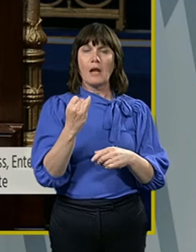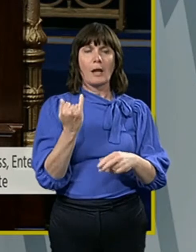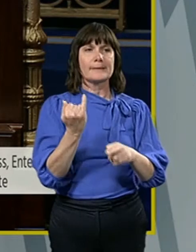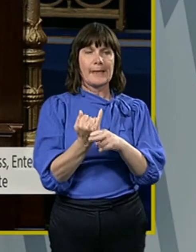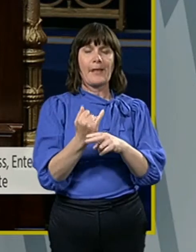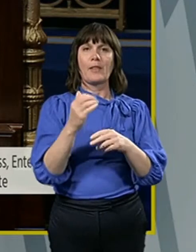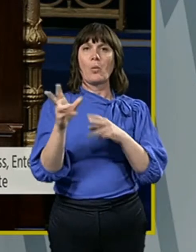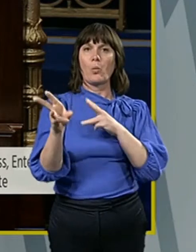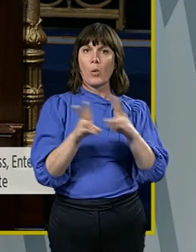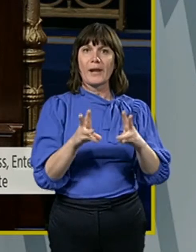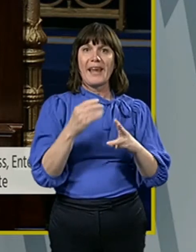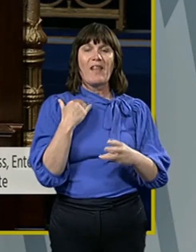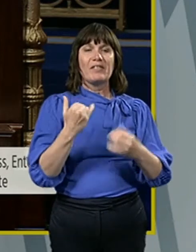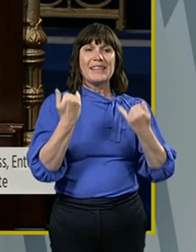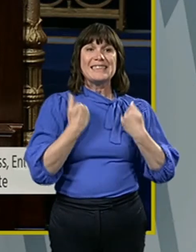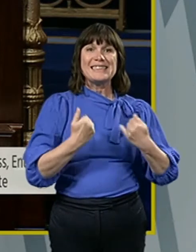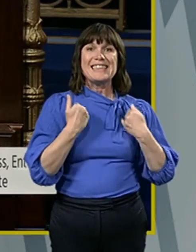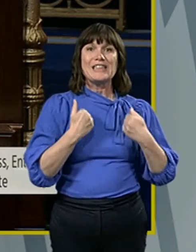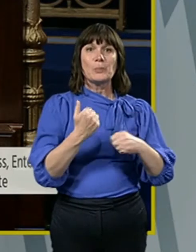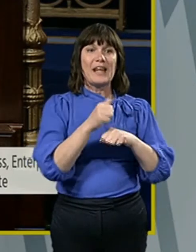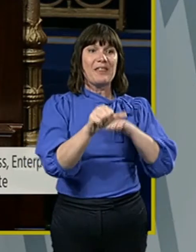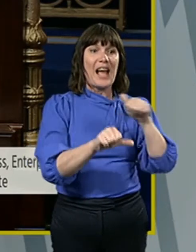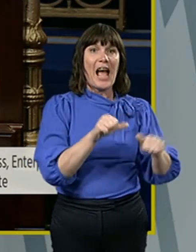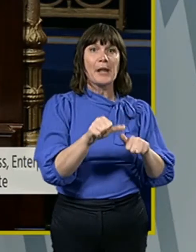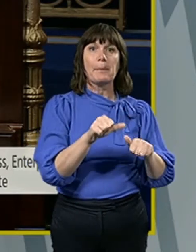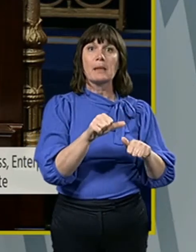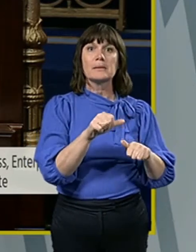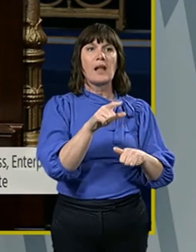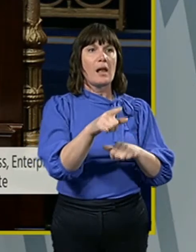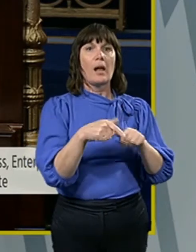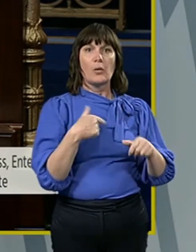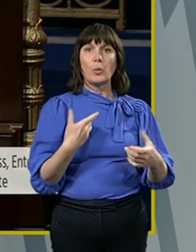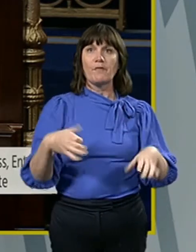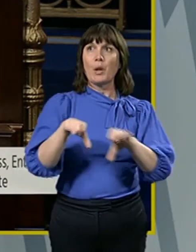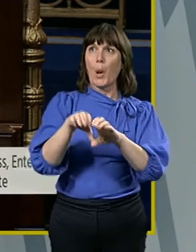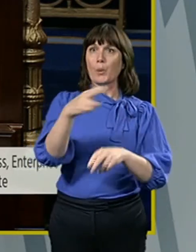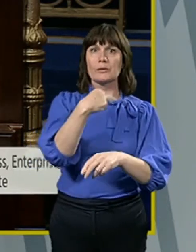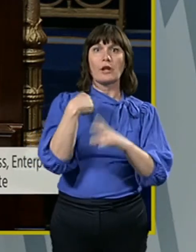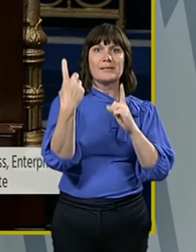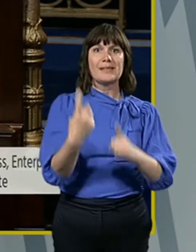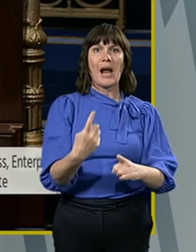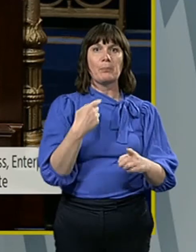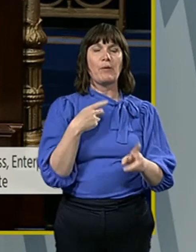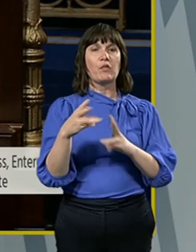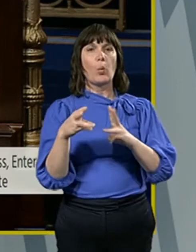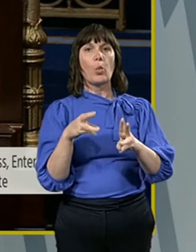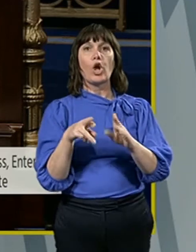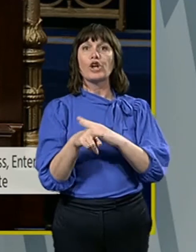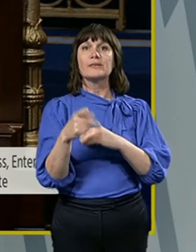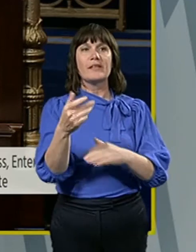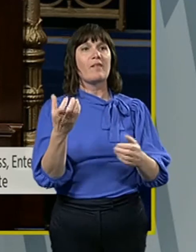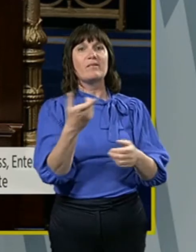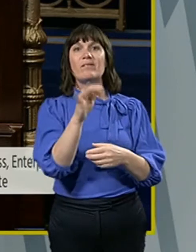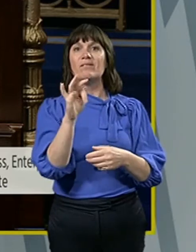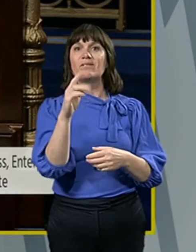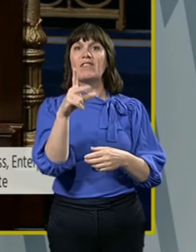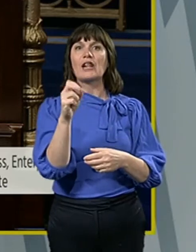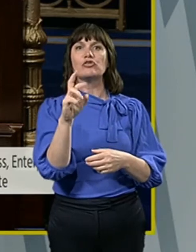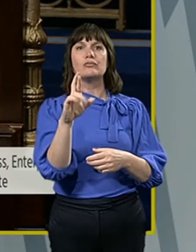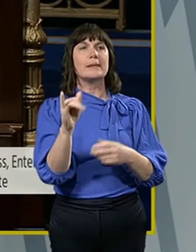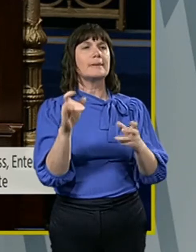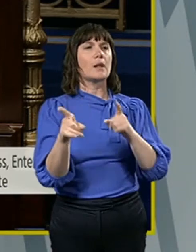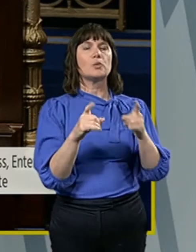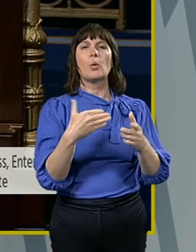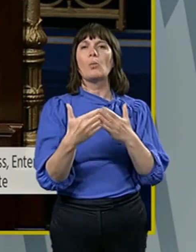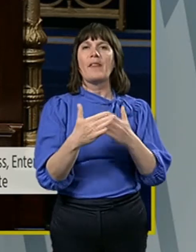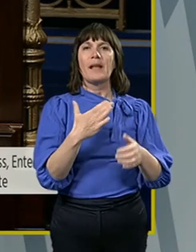If the disease was in the animals, this place would have closed. But for workers, the factory can do what they like. These workers